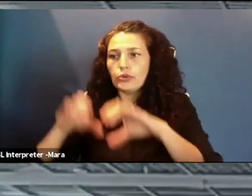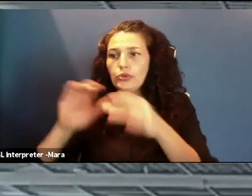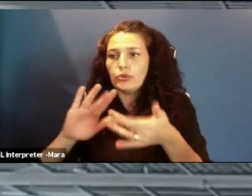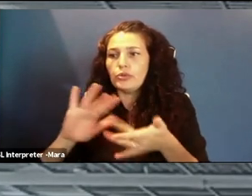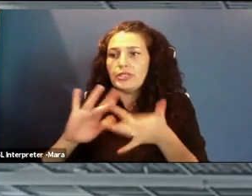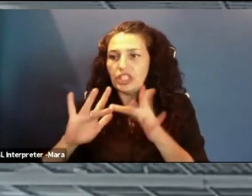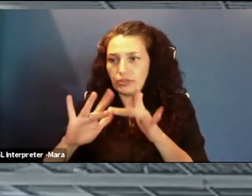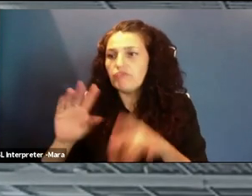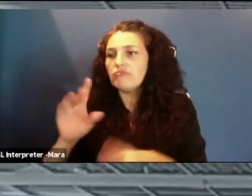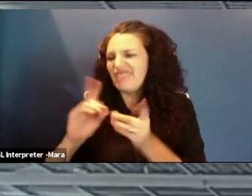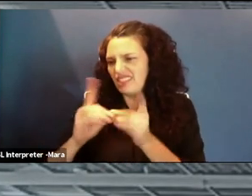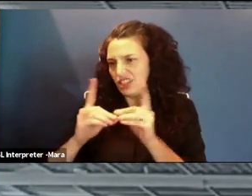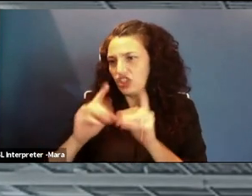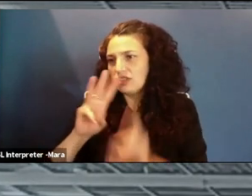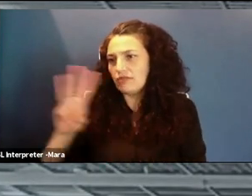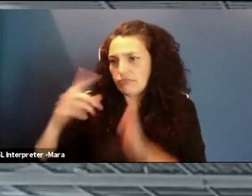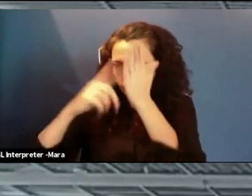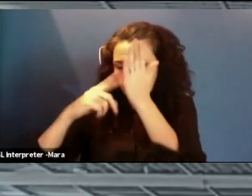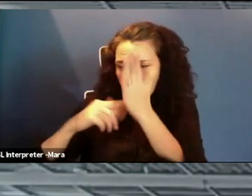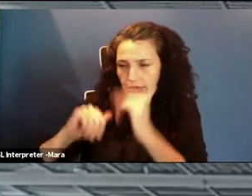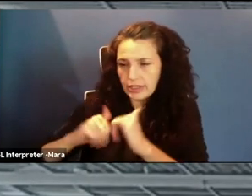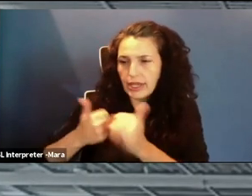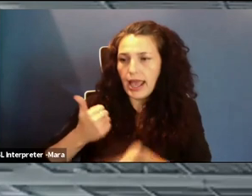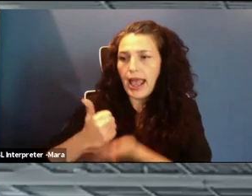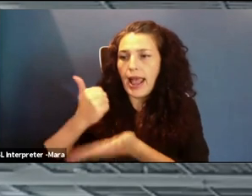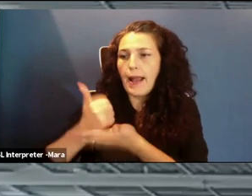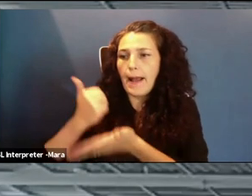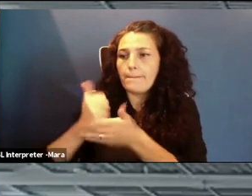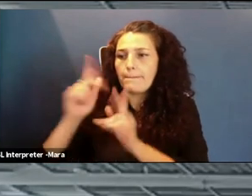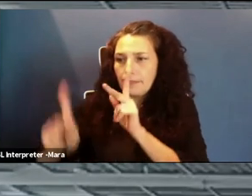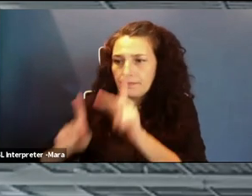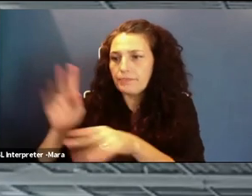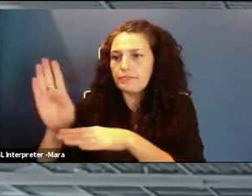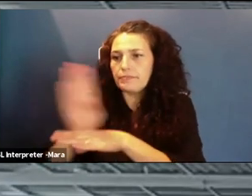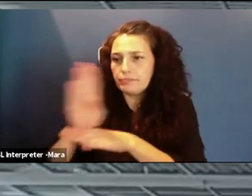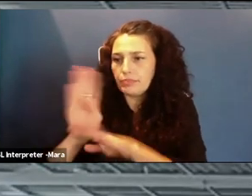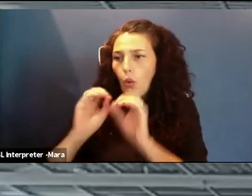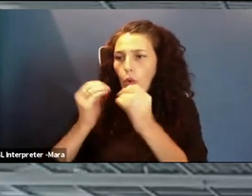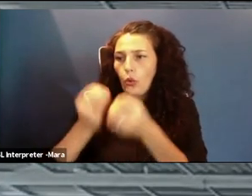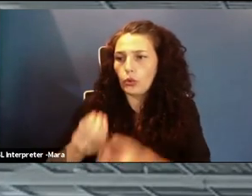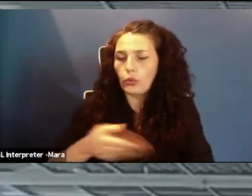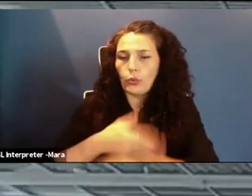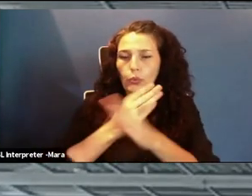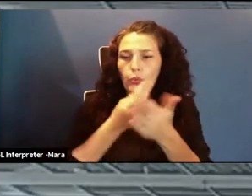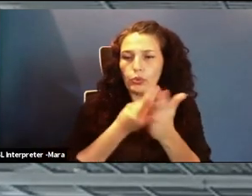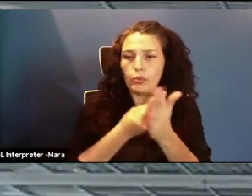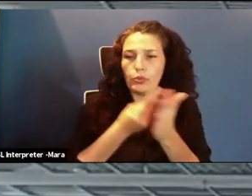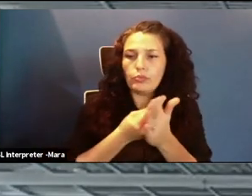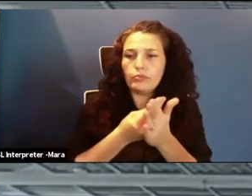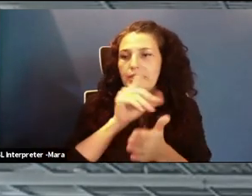helping individuals, businesses, and organizations protect their data, money, and online identity.